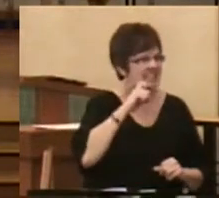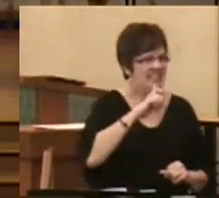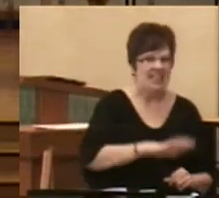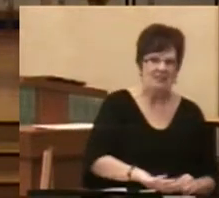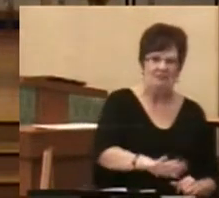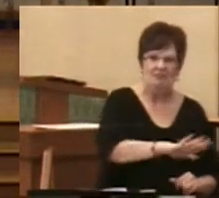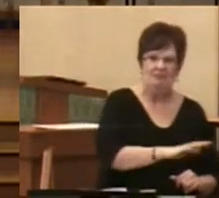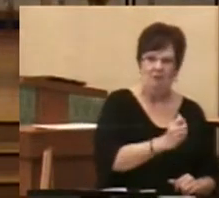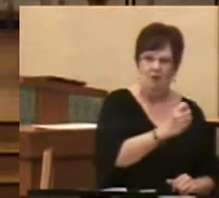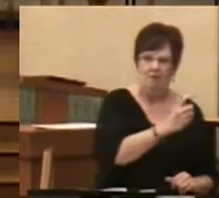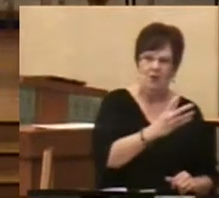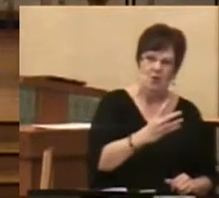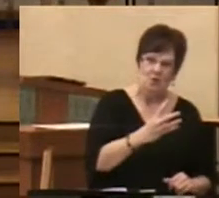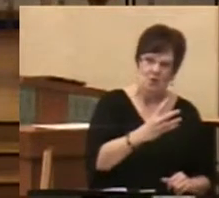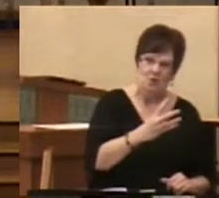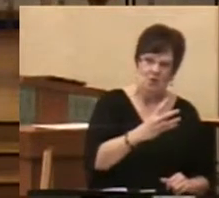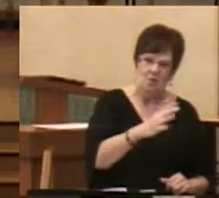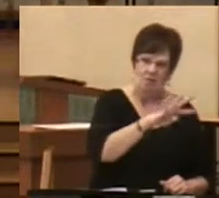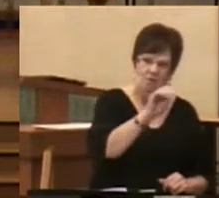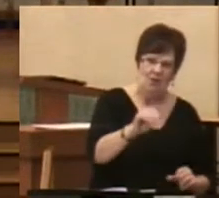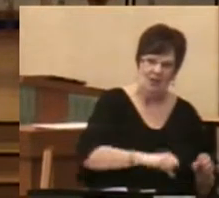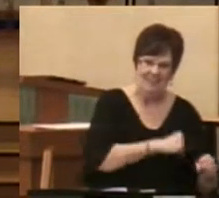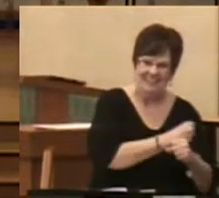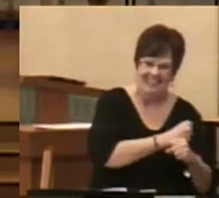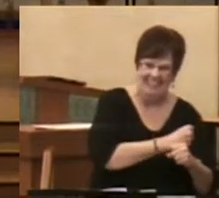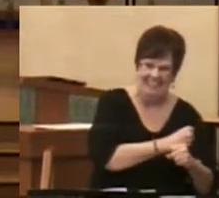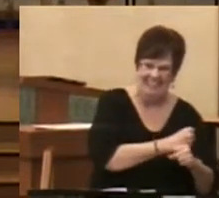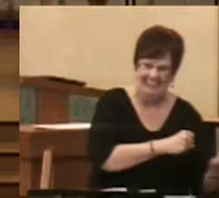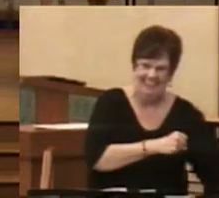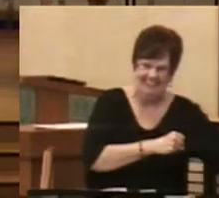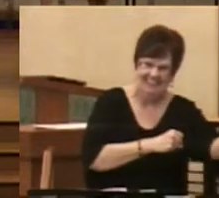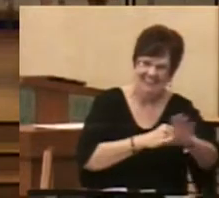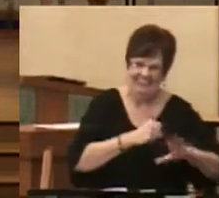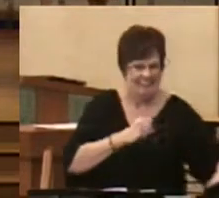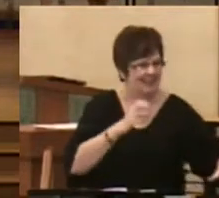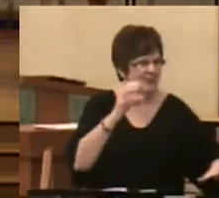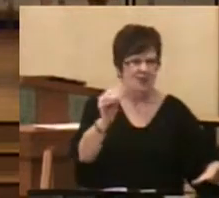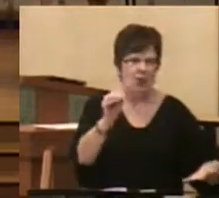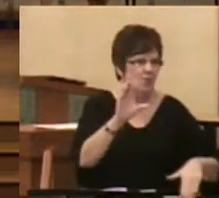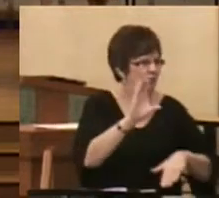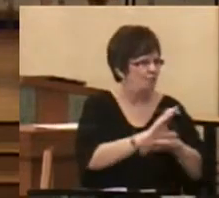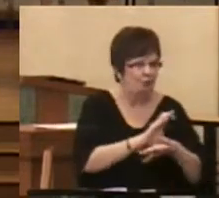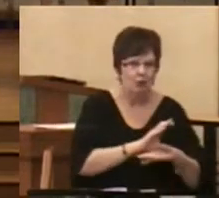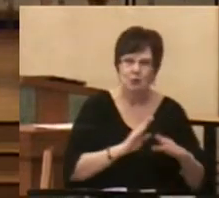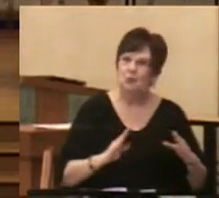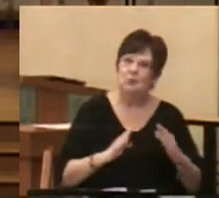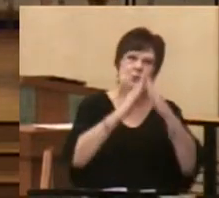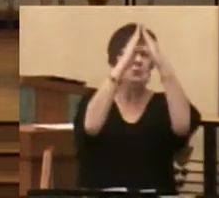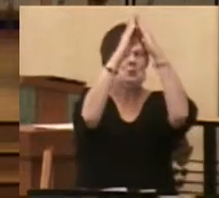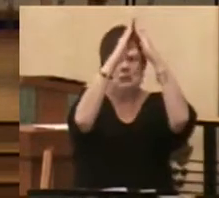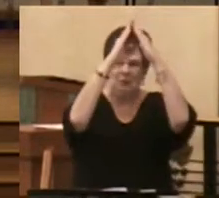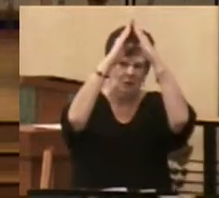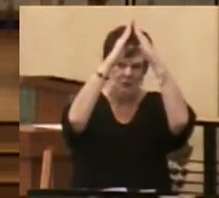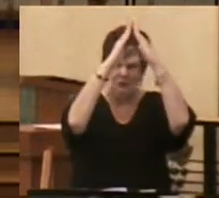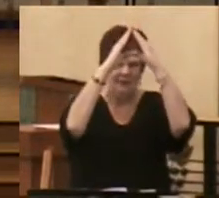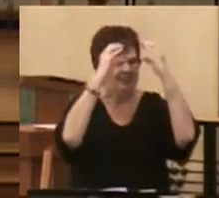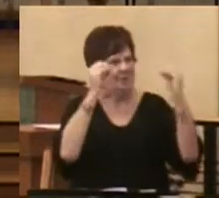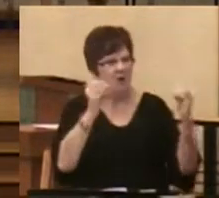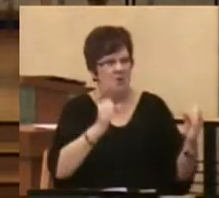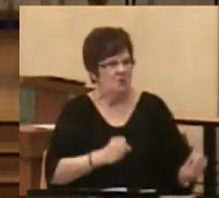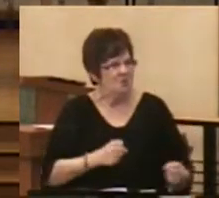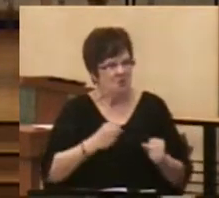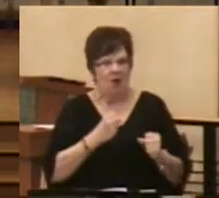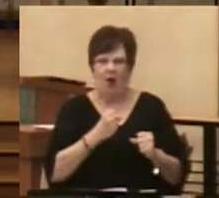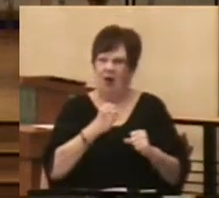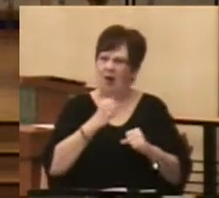a few decades? What if there was no church spire or strong brick